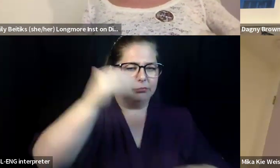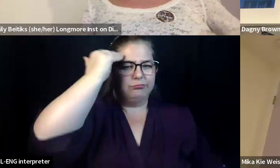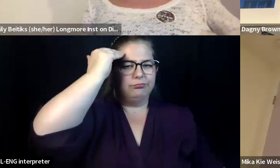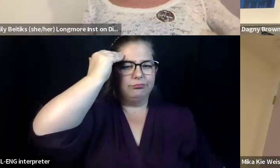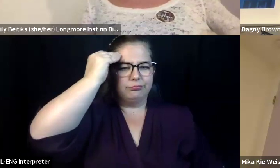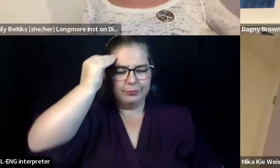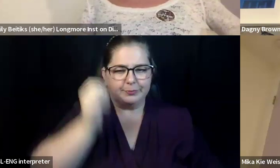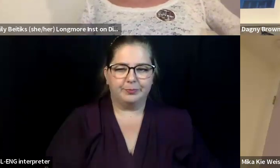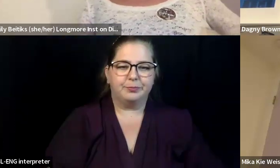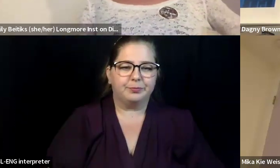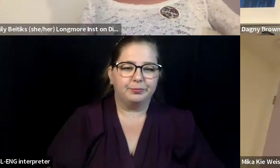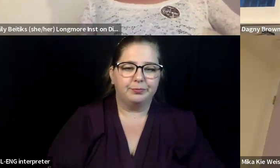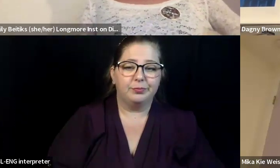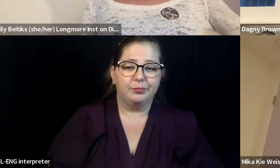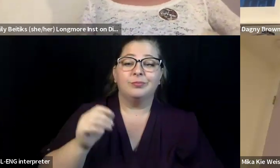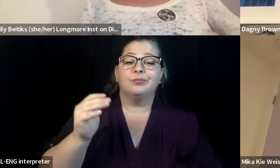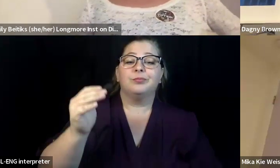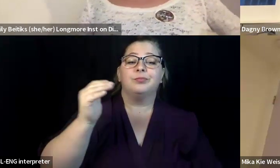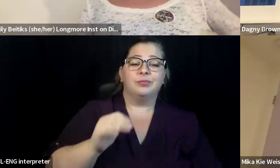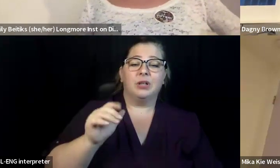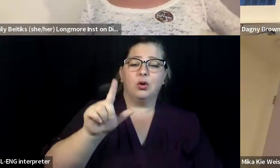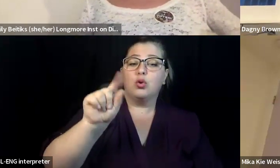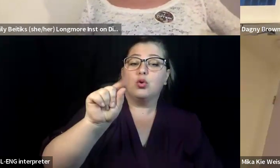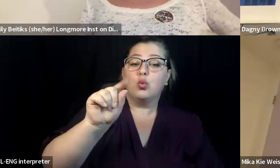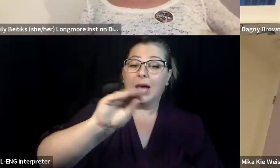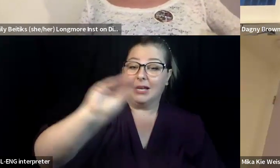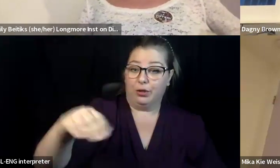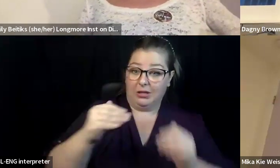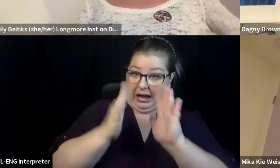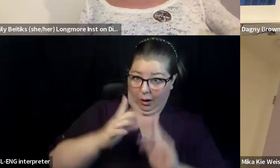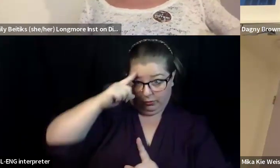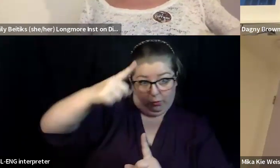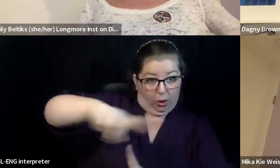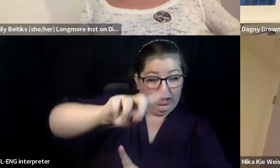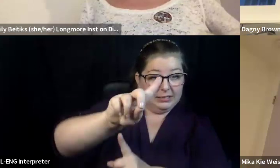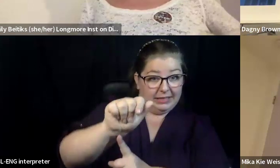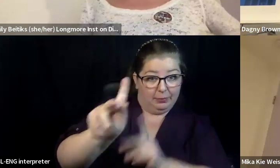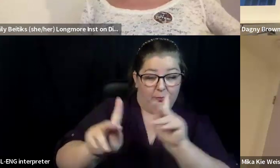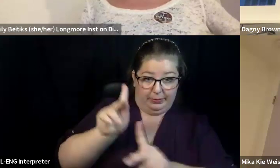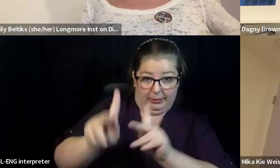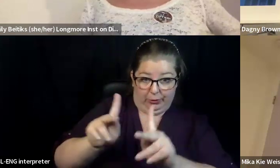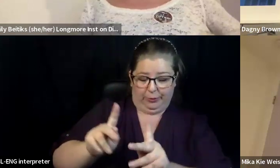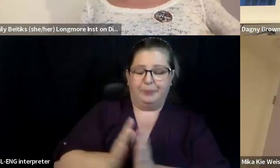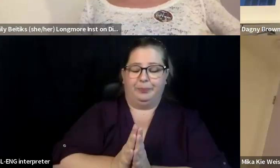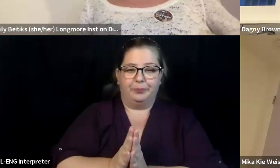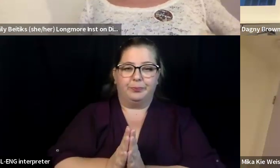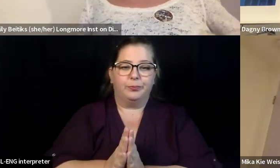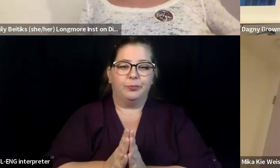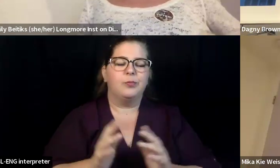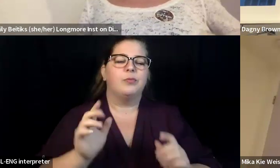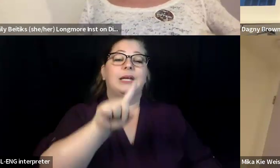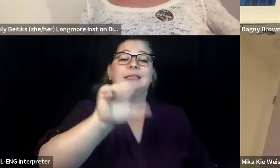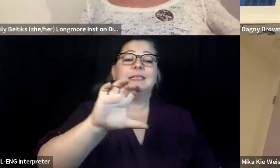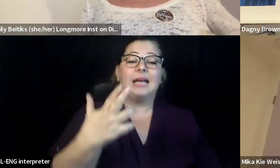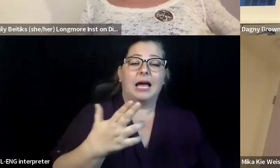is that area median income is not based on the income that disabled people receive 20% of area median income